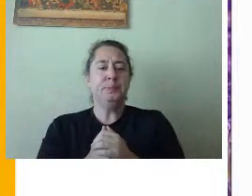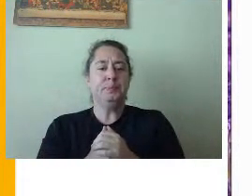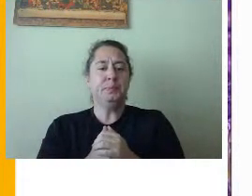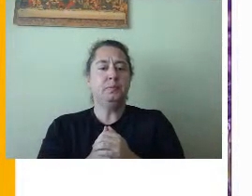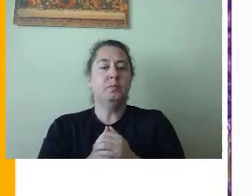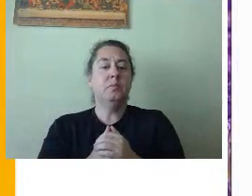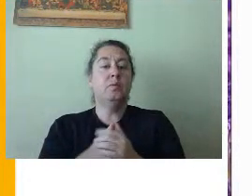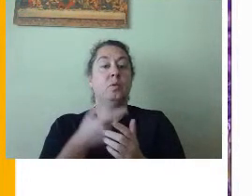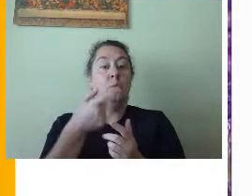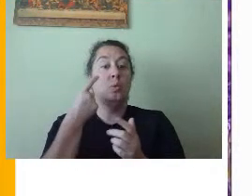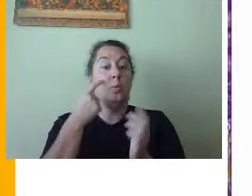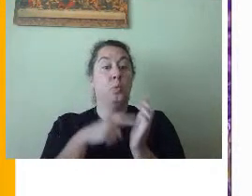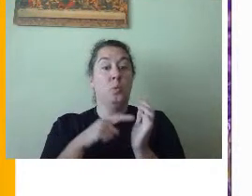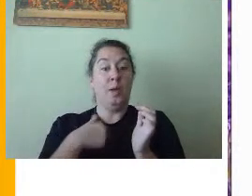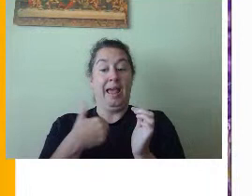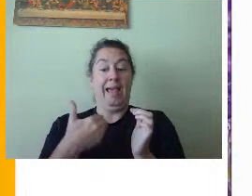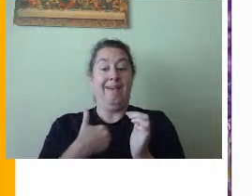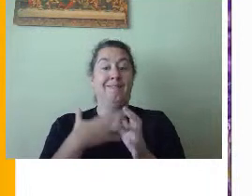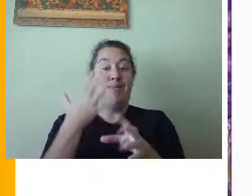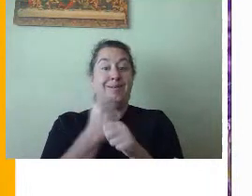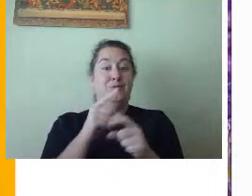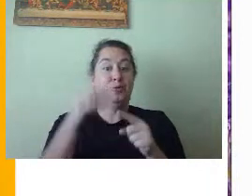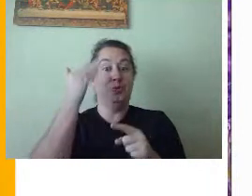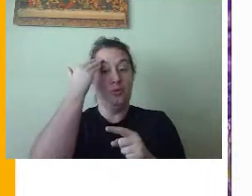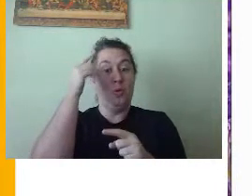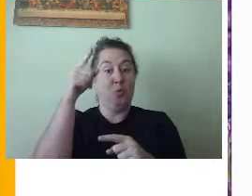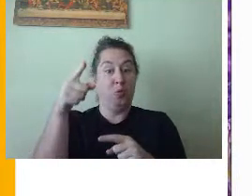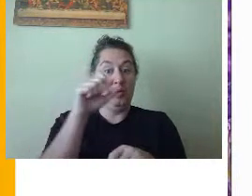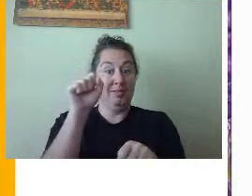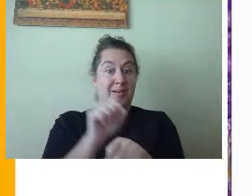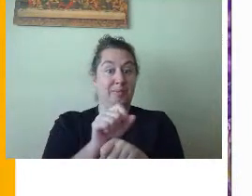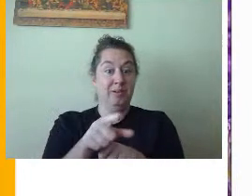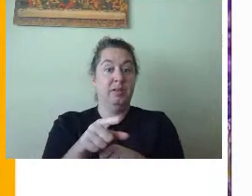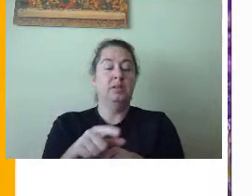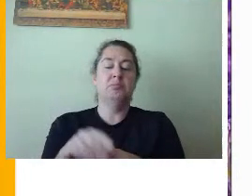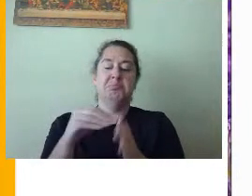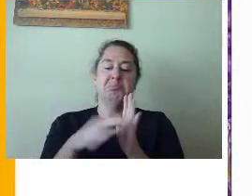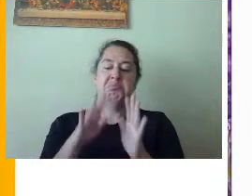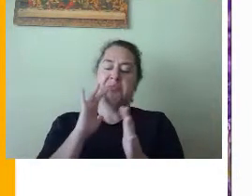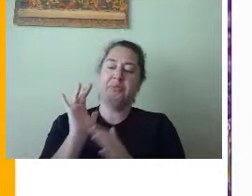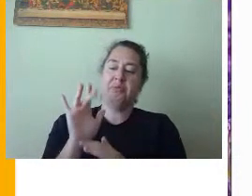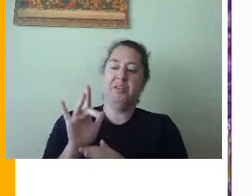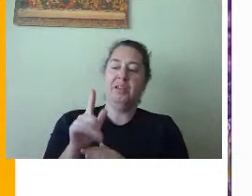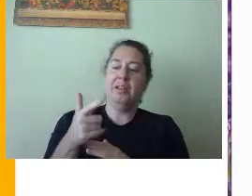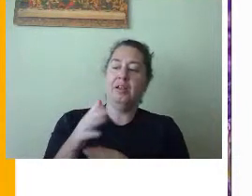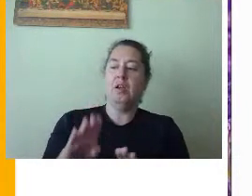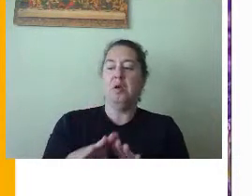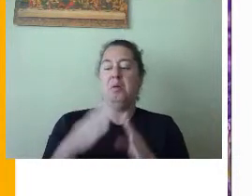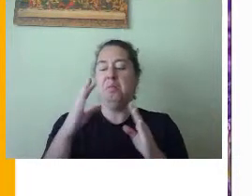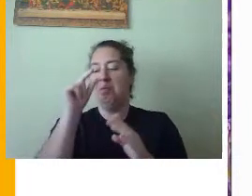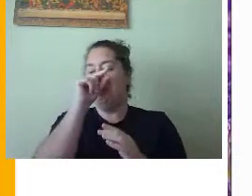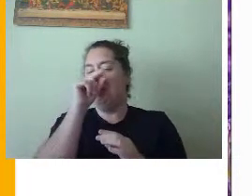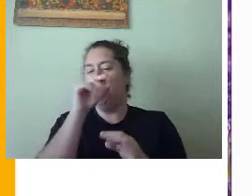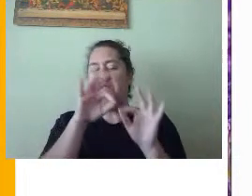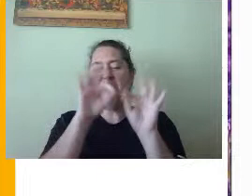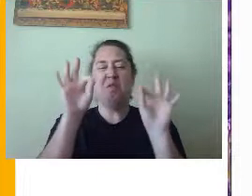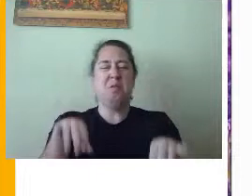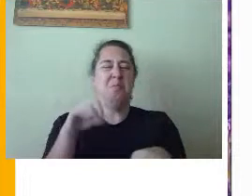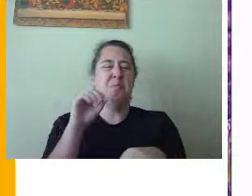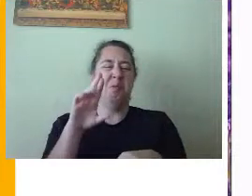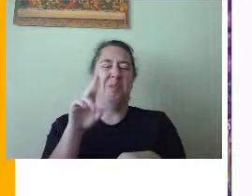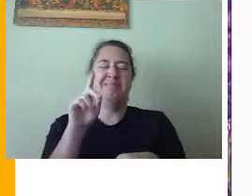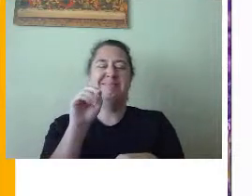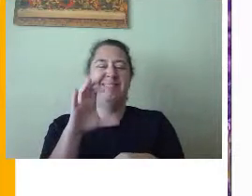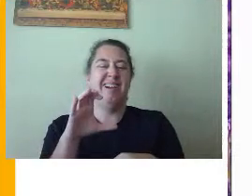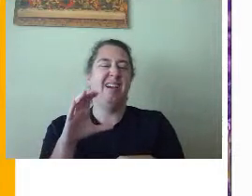Here I have this getting to know you assignment. When the student clicks on it, it will open up a Google Form or a doc or